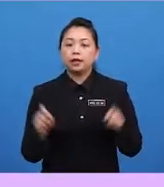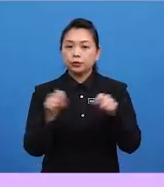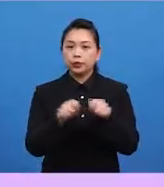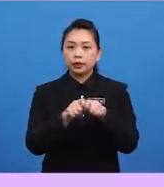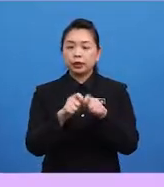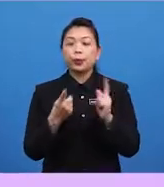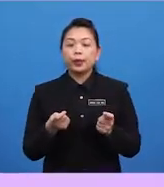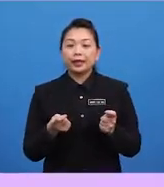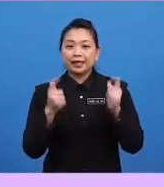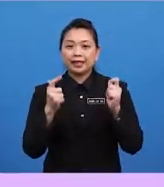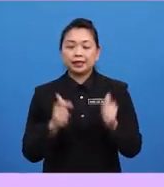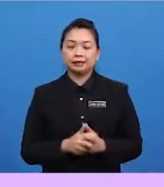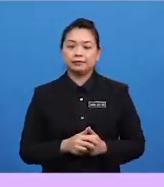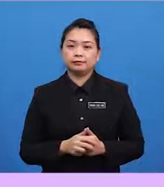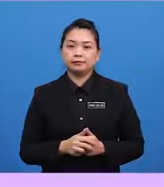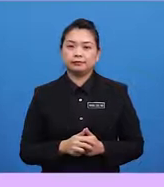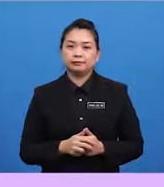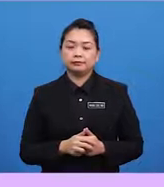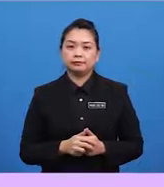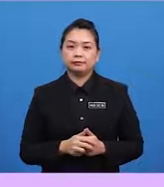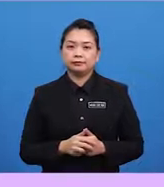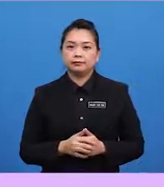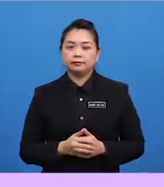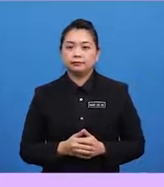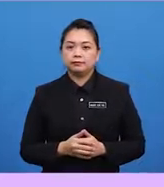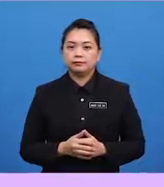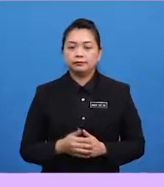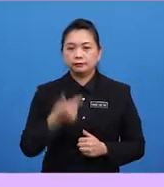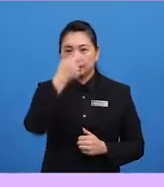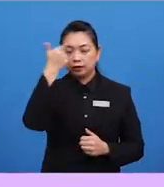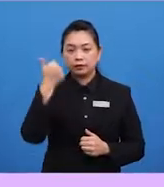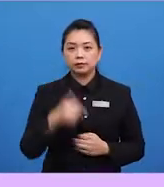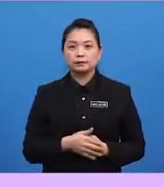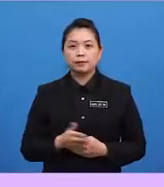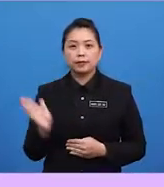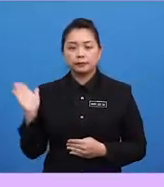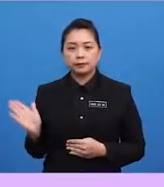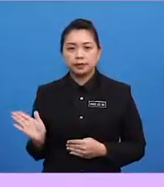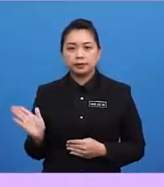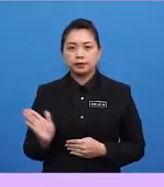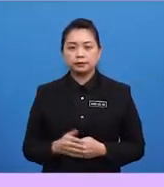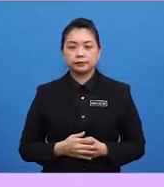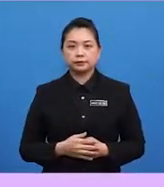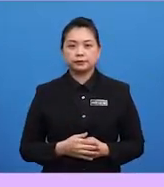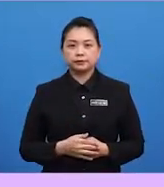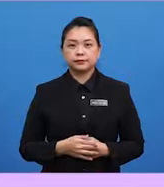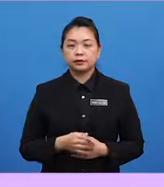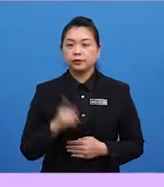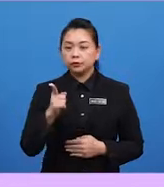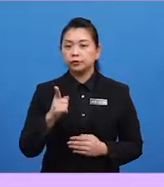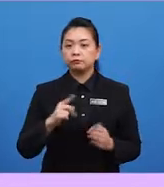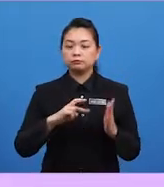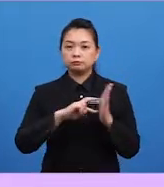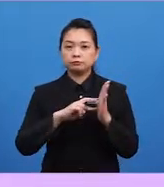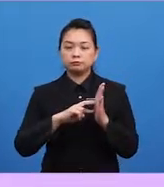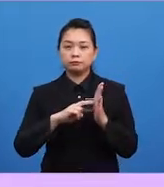as if they are one long word. Because of this phrase, you may say